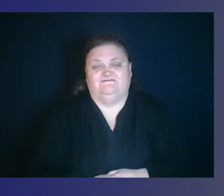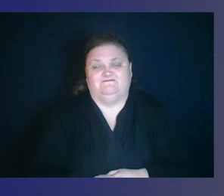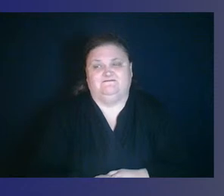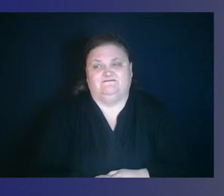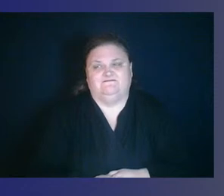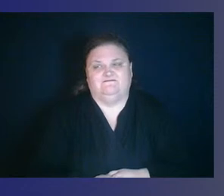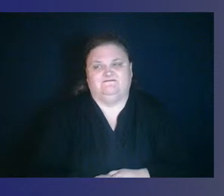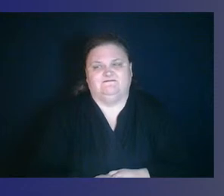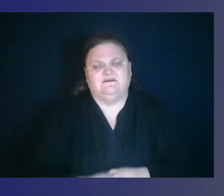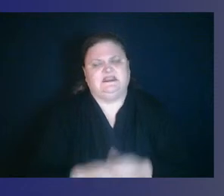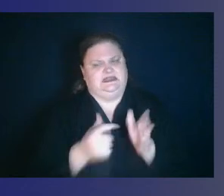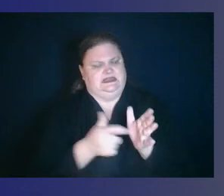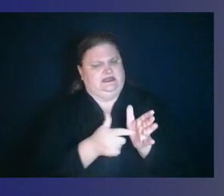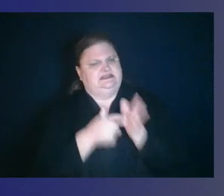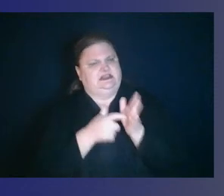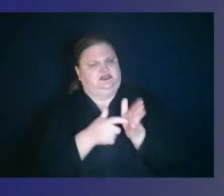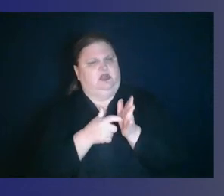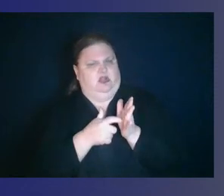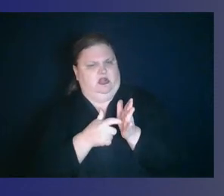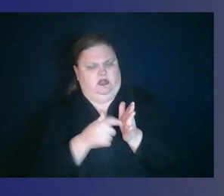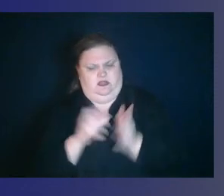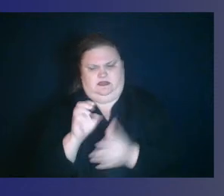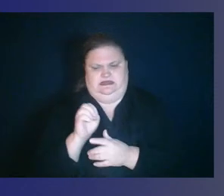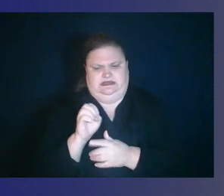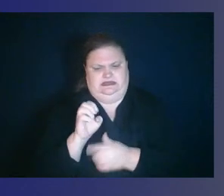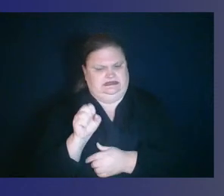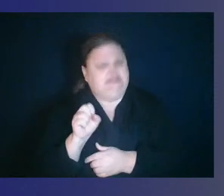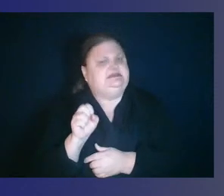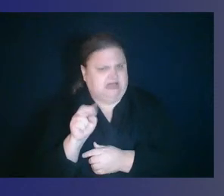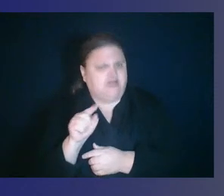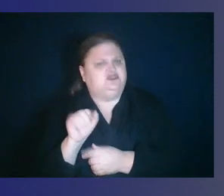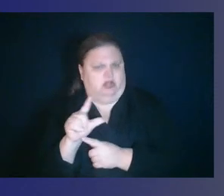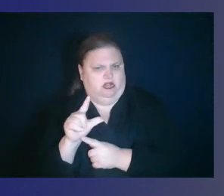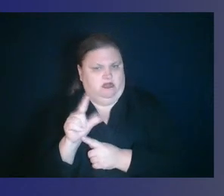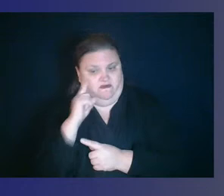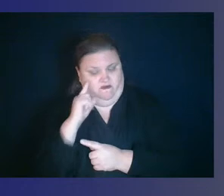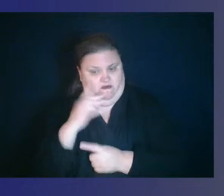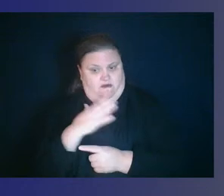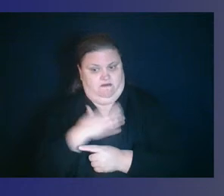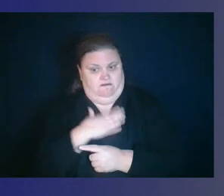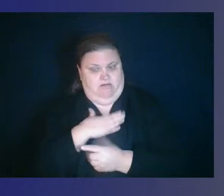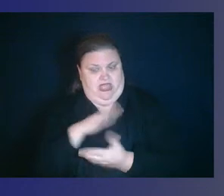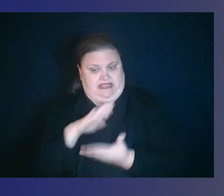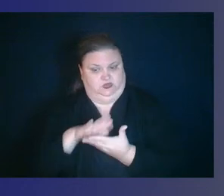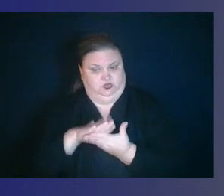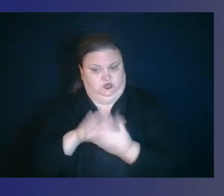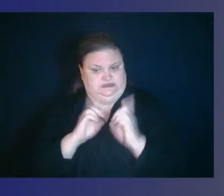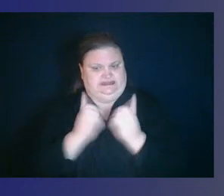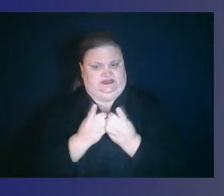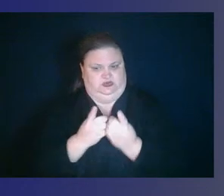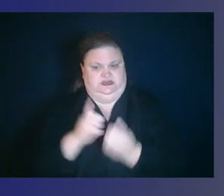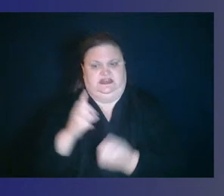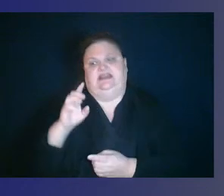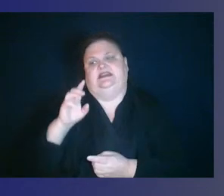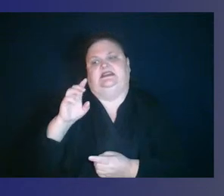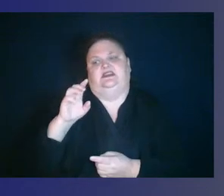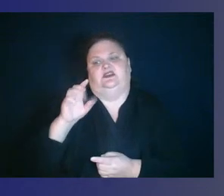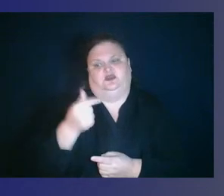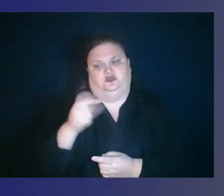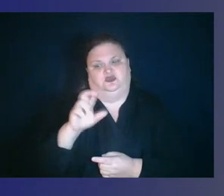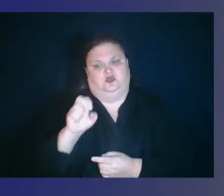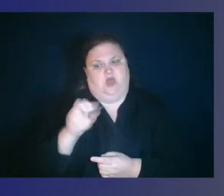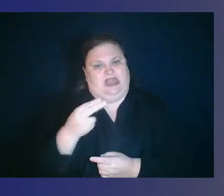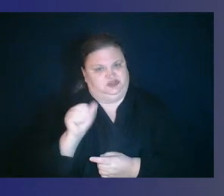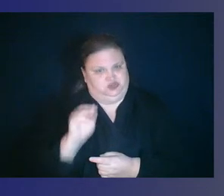essential for me and in Gresham Barlow is it is needed no matter our instructional